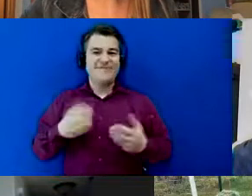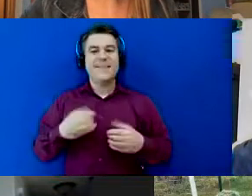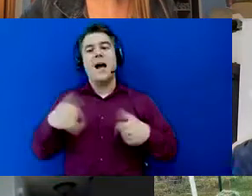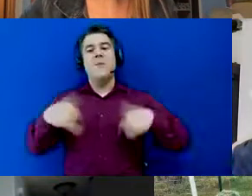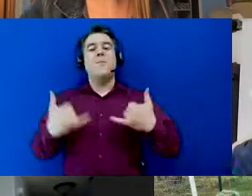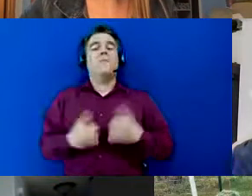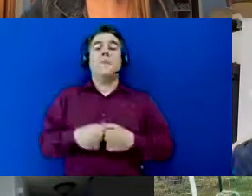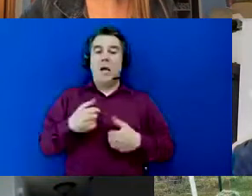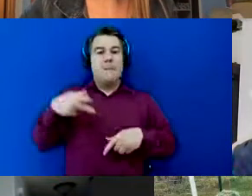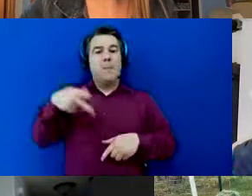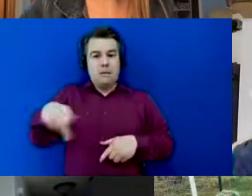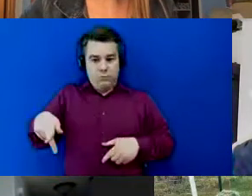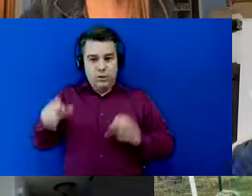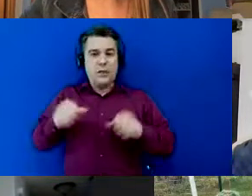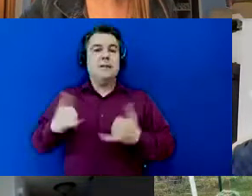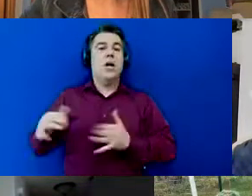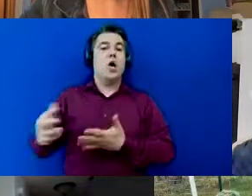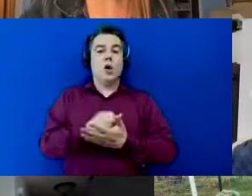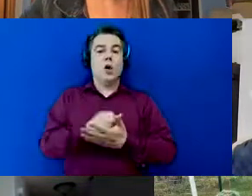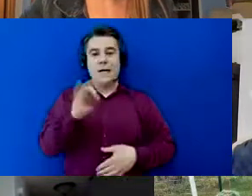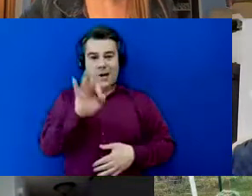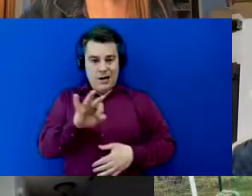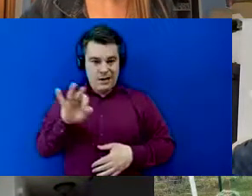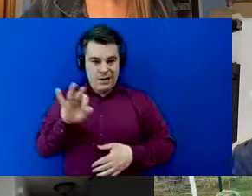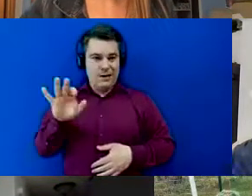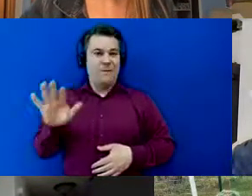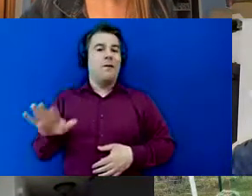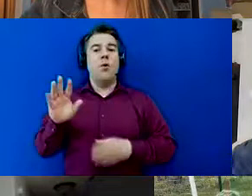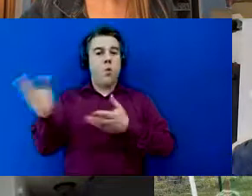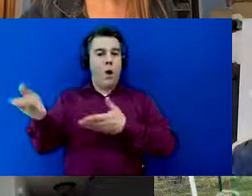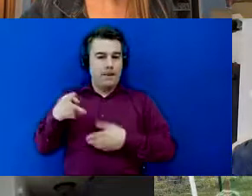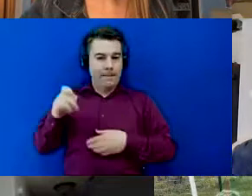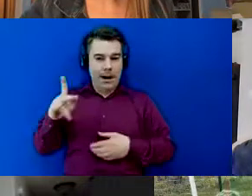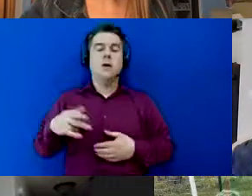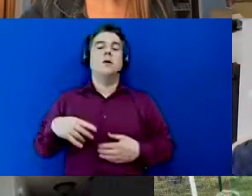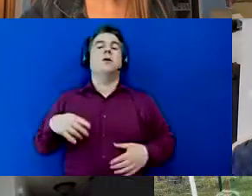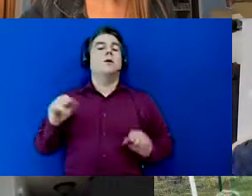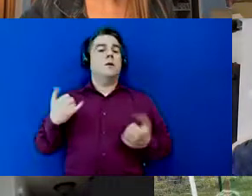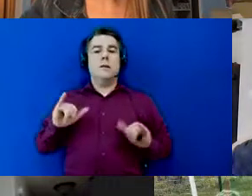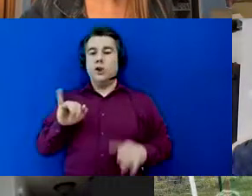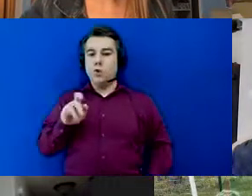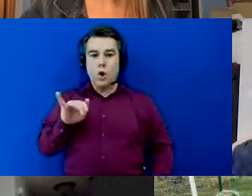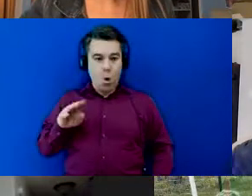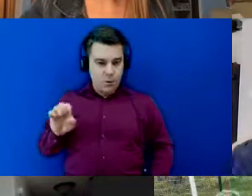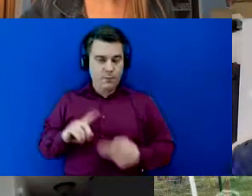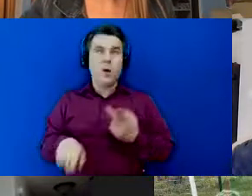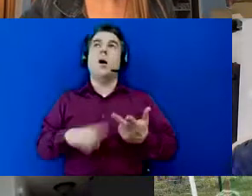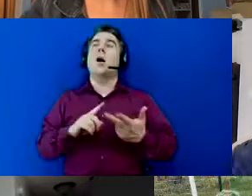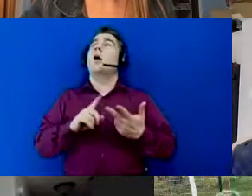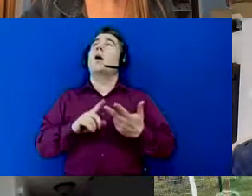plexus points on our 99 welcome packs product of the month is joy ohm you can still do the hemp oil incentive